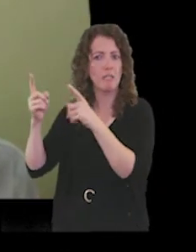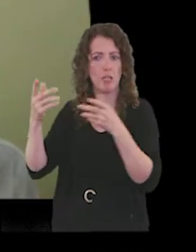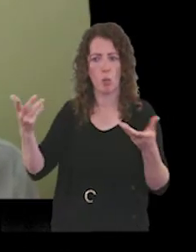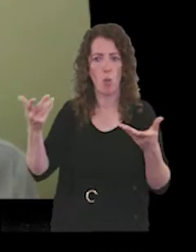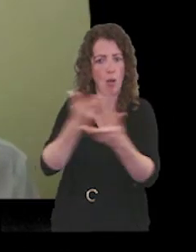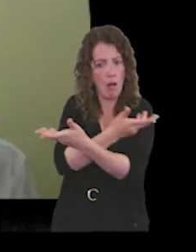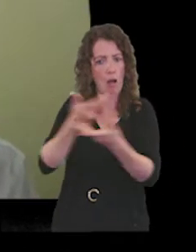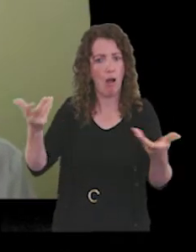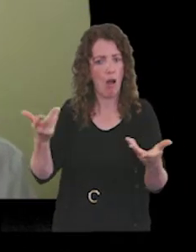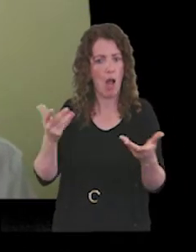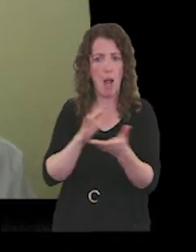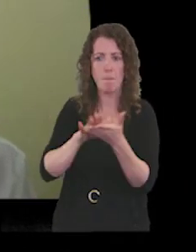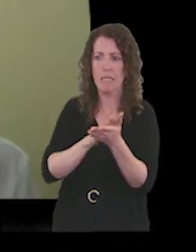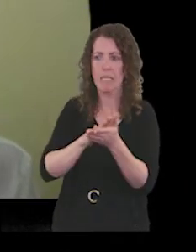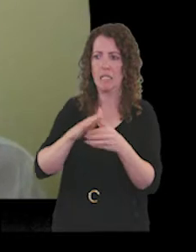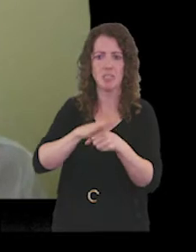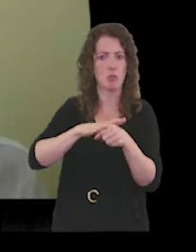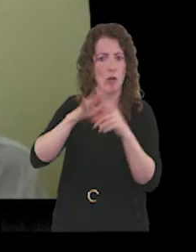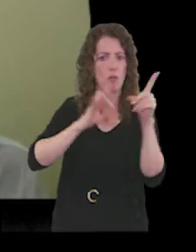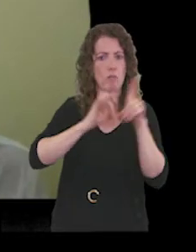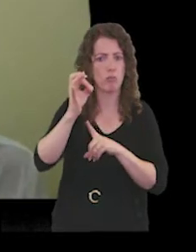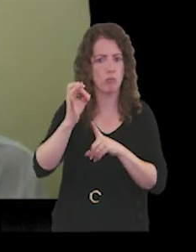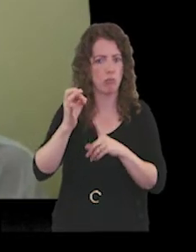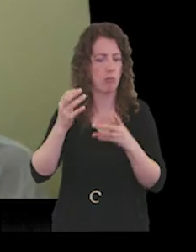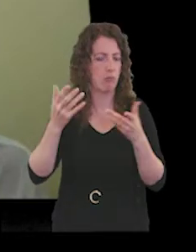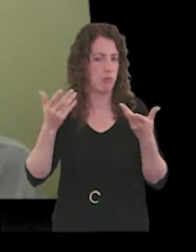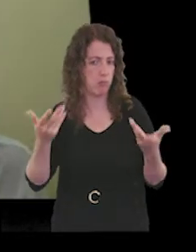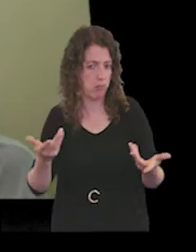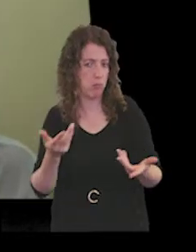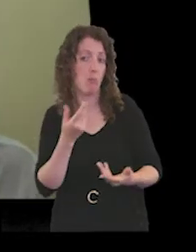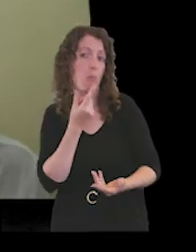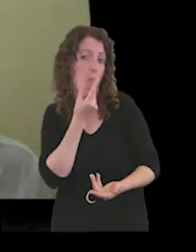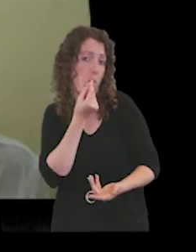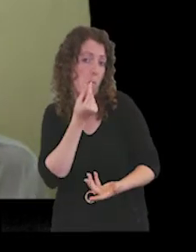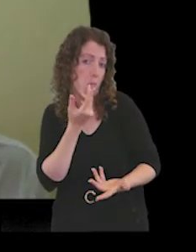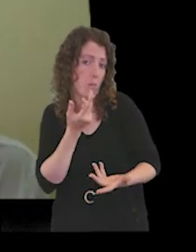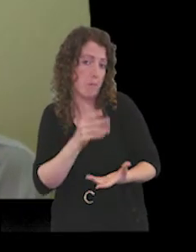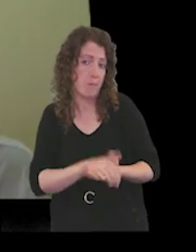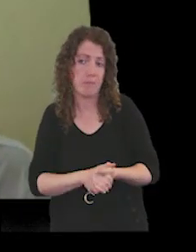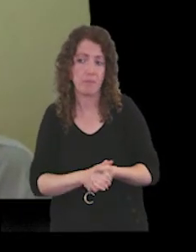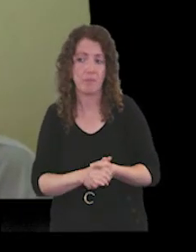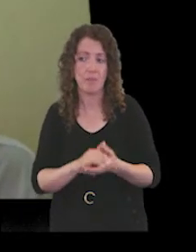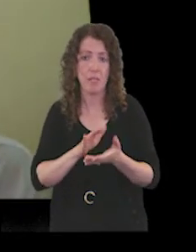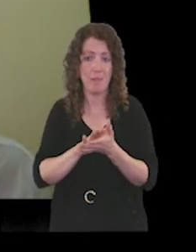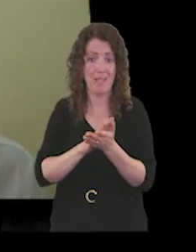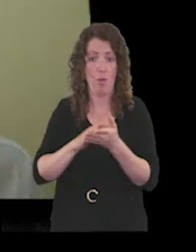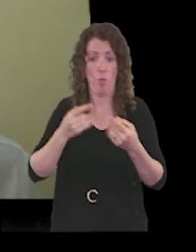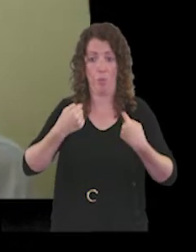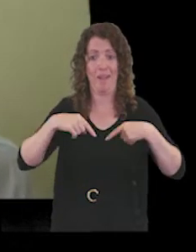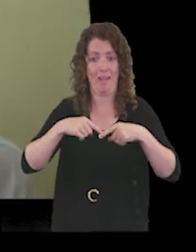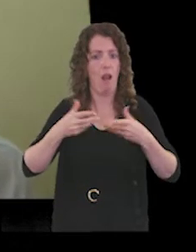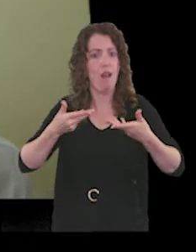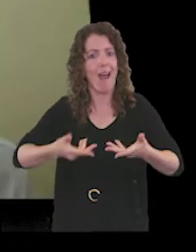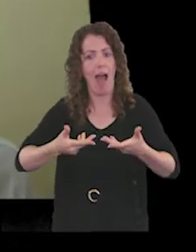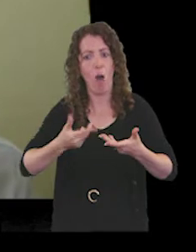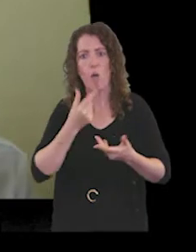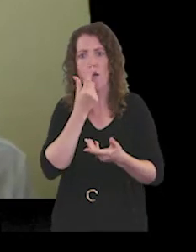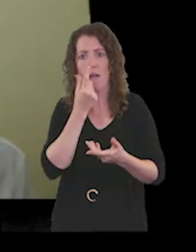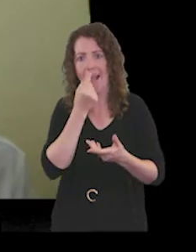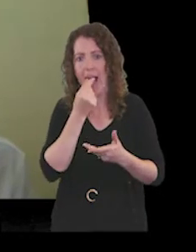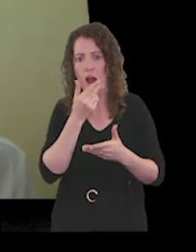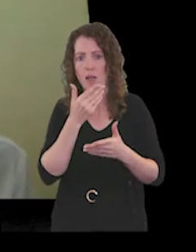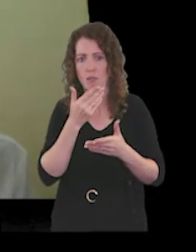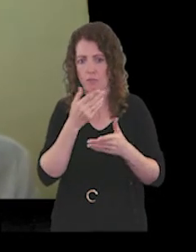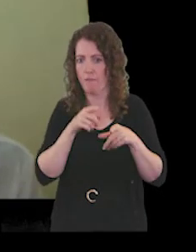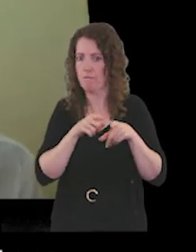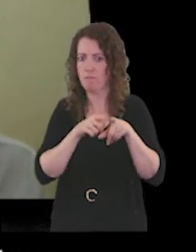um nottingham university acute trust um we can now work